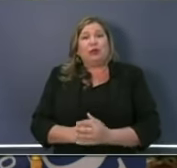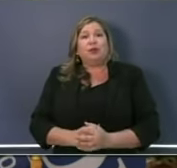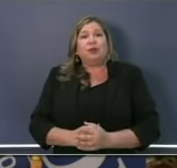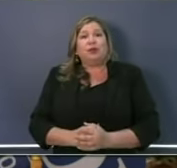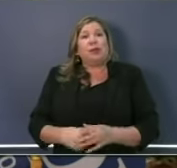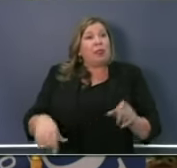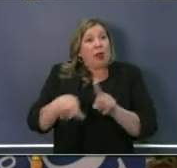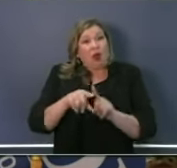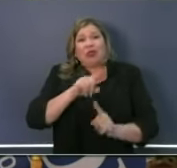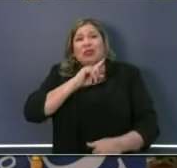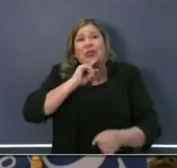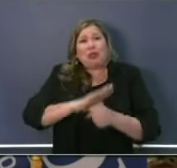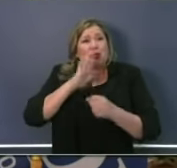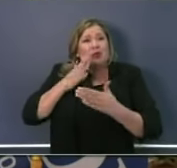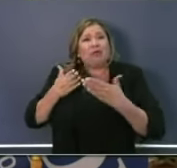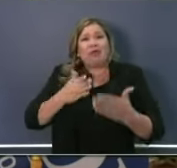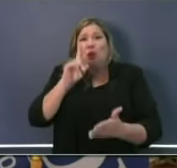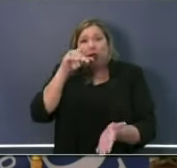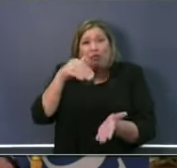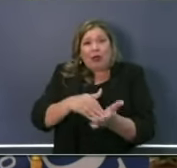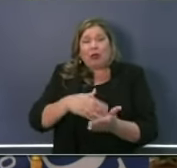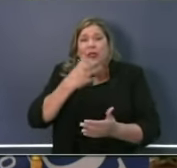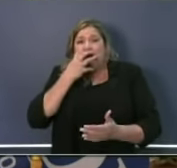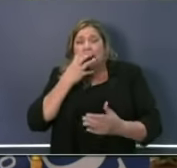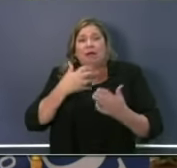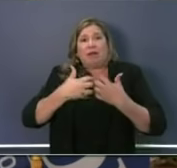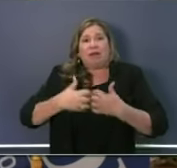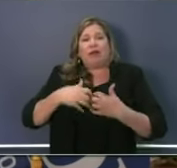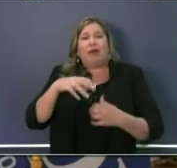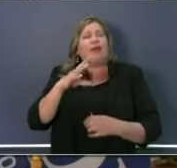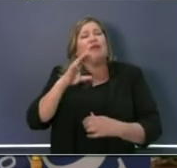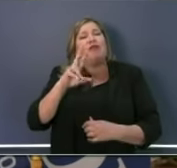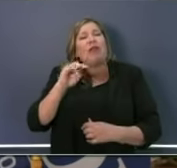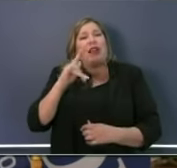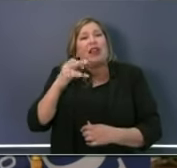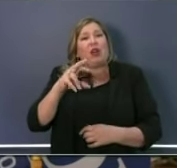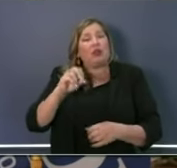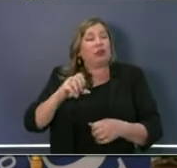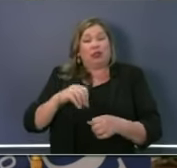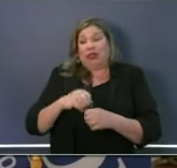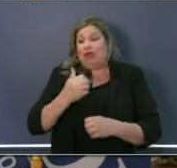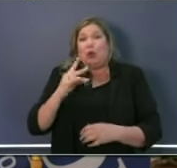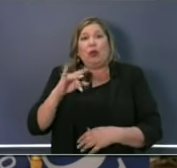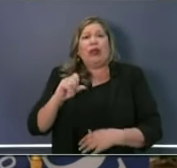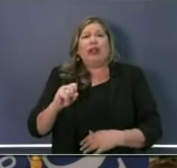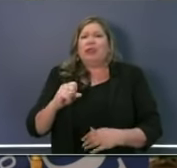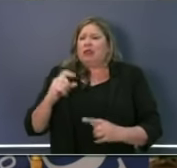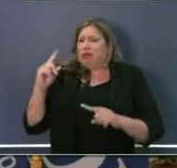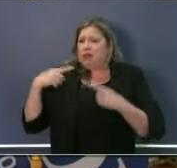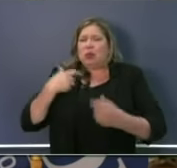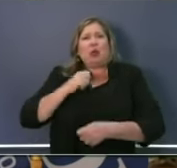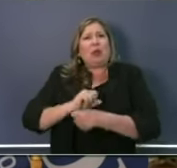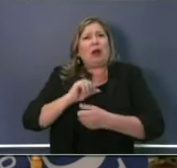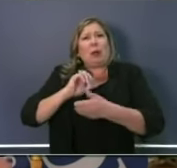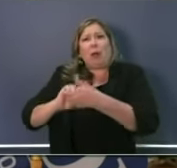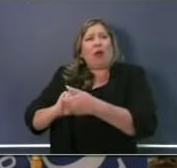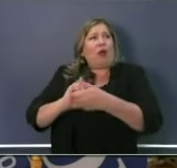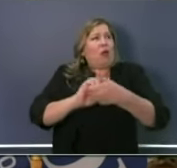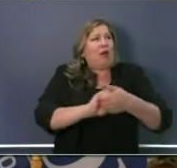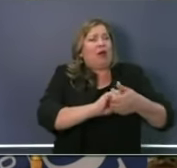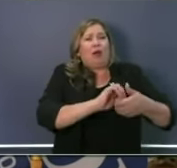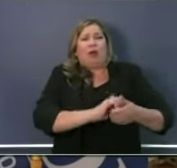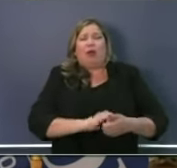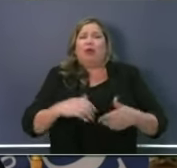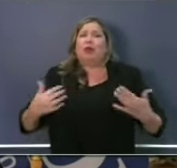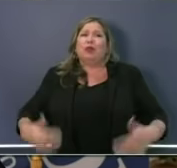ventilators just in a few days, the state of California working through his supply chains and partnerships. Companies large and small,